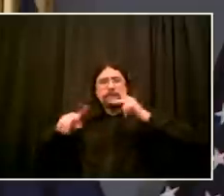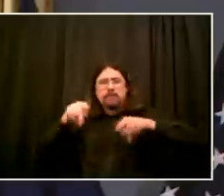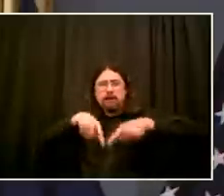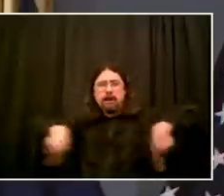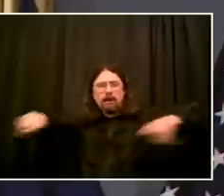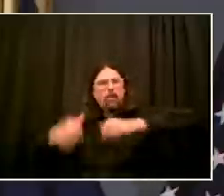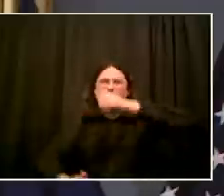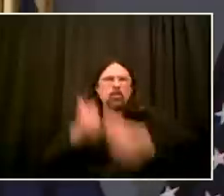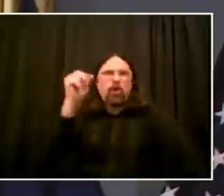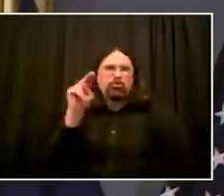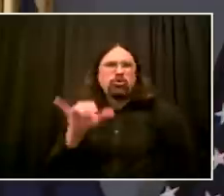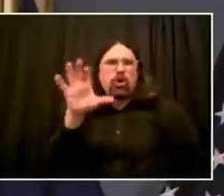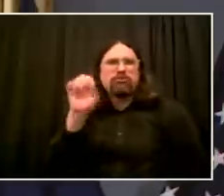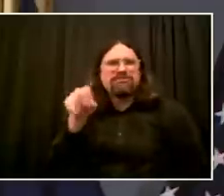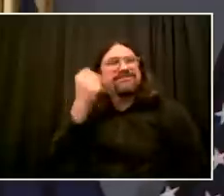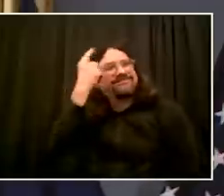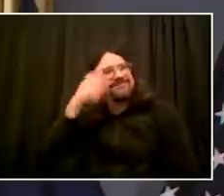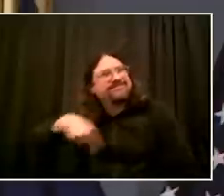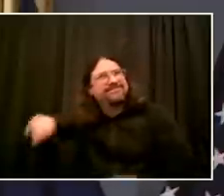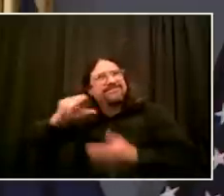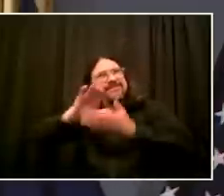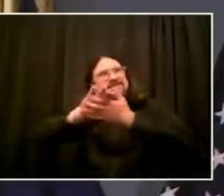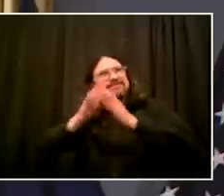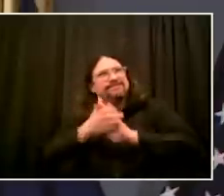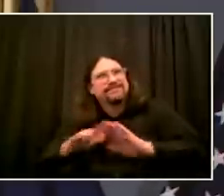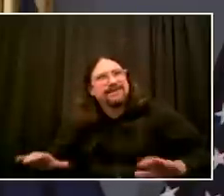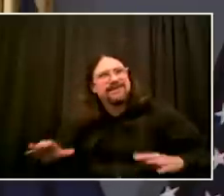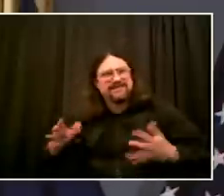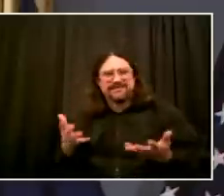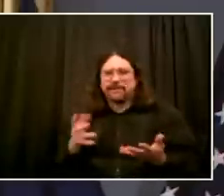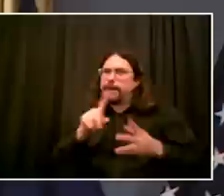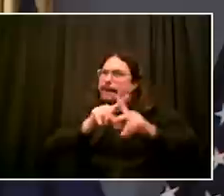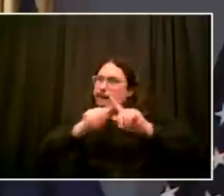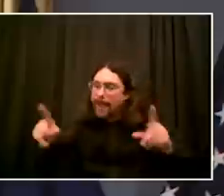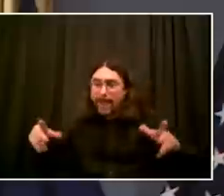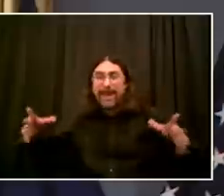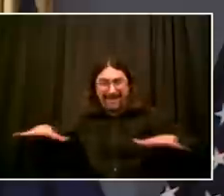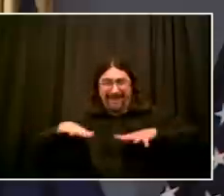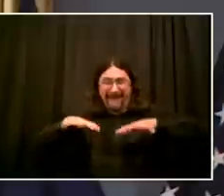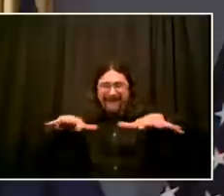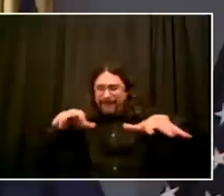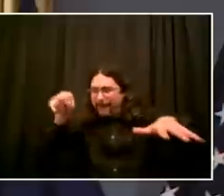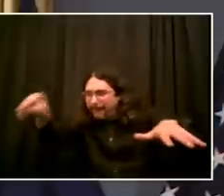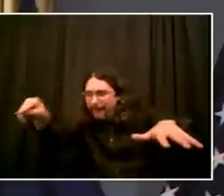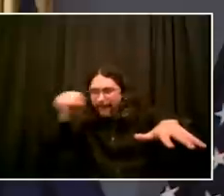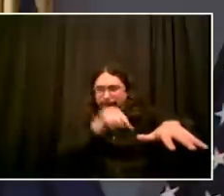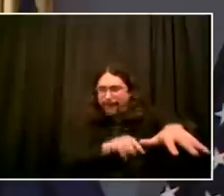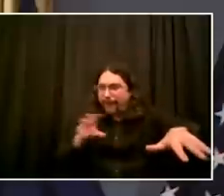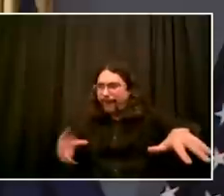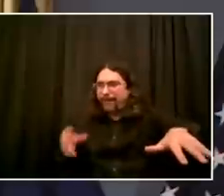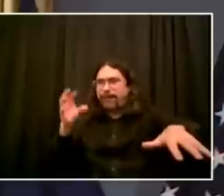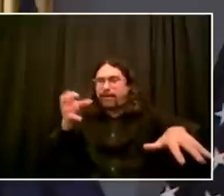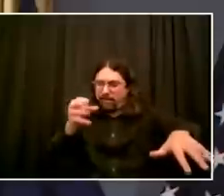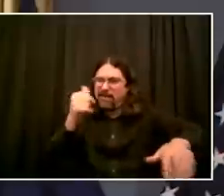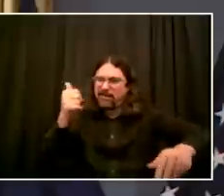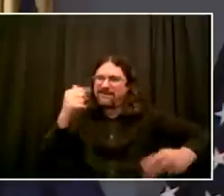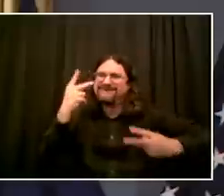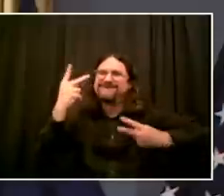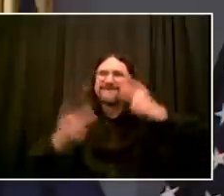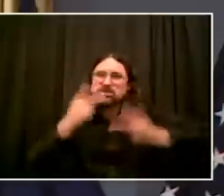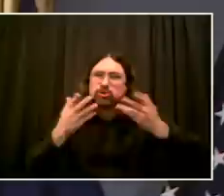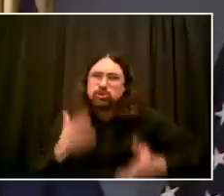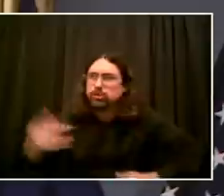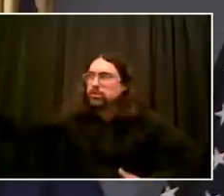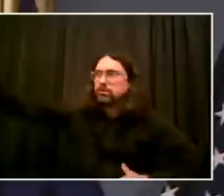Deputy Commissioner Miller will be able to show you the kind of weapons people brought, the kind of strategies they employed, the level of organization. This is